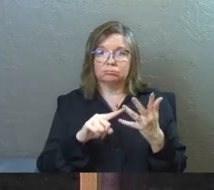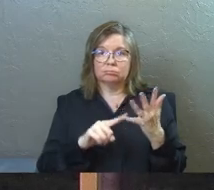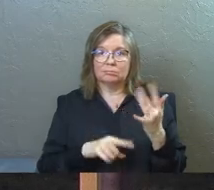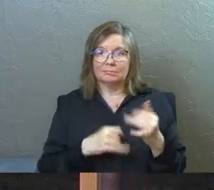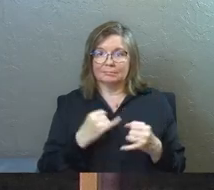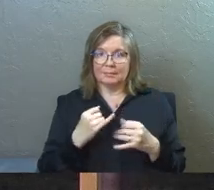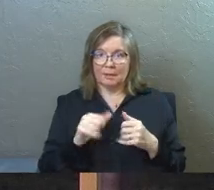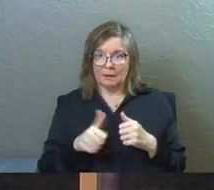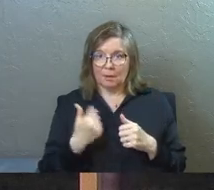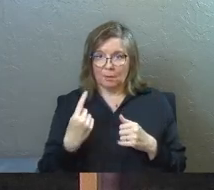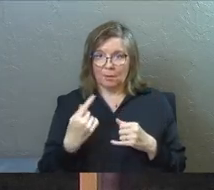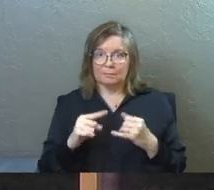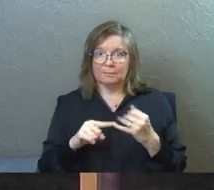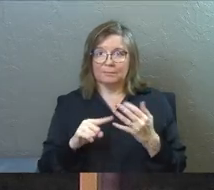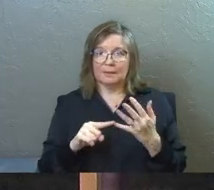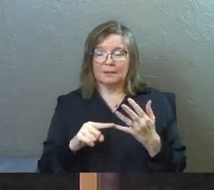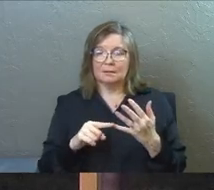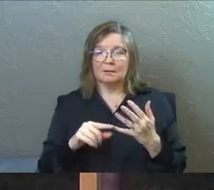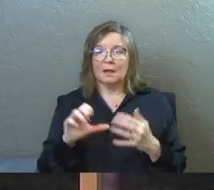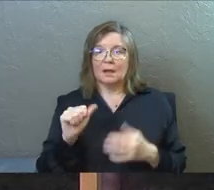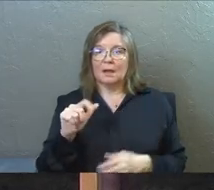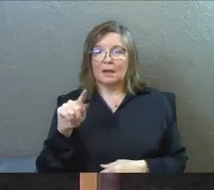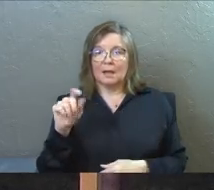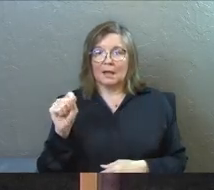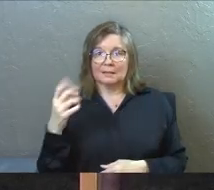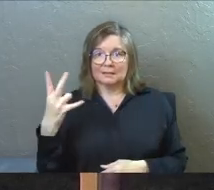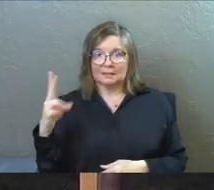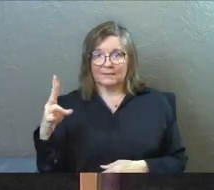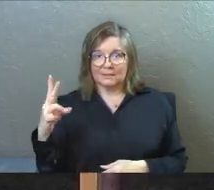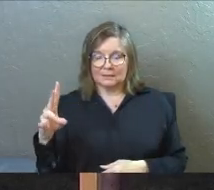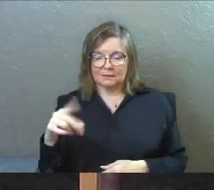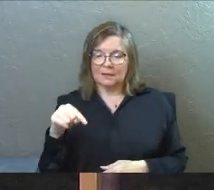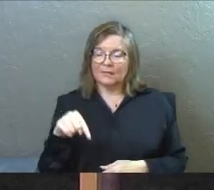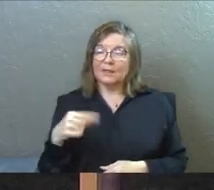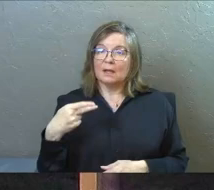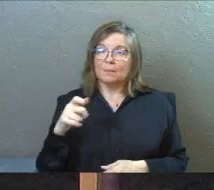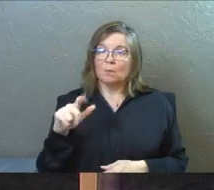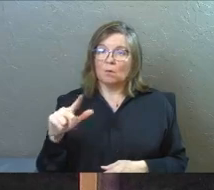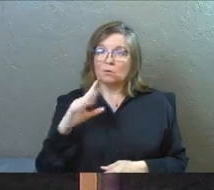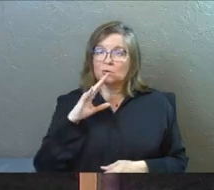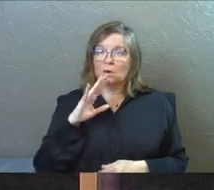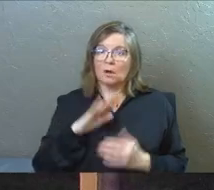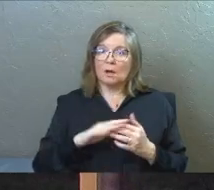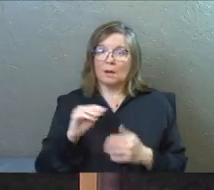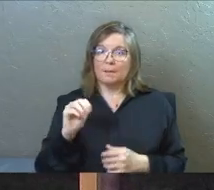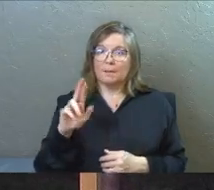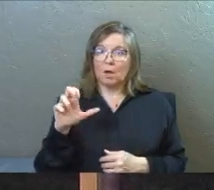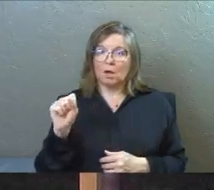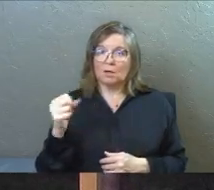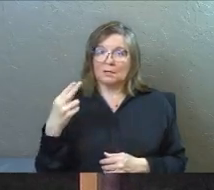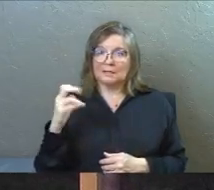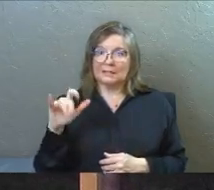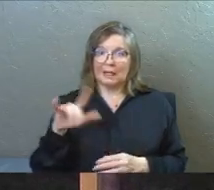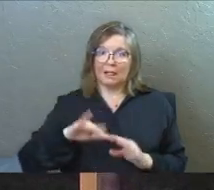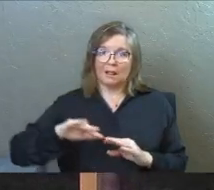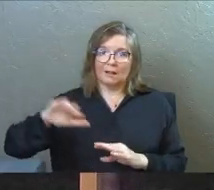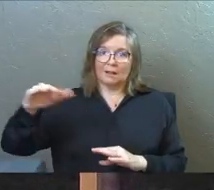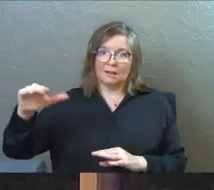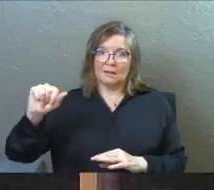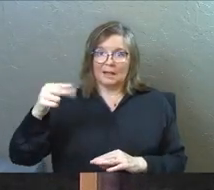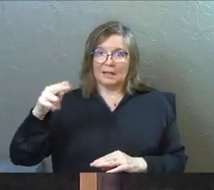So here's the next one that the scripture talks about, Acts 17. This is Paul talking on Mars Hill. It's in Athens.